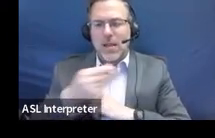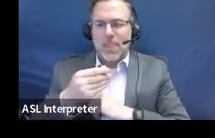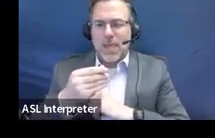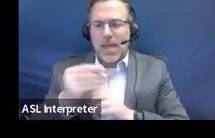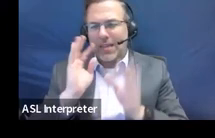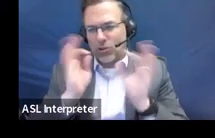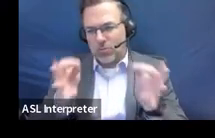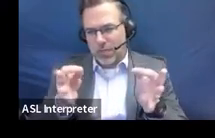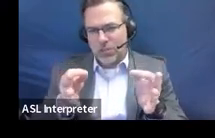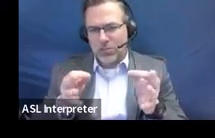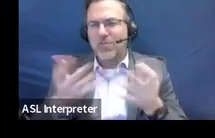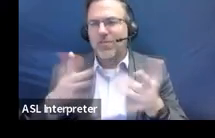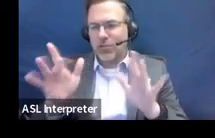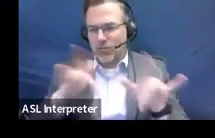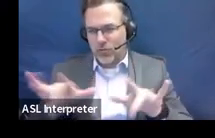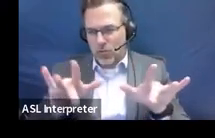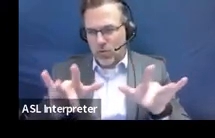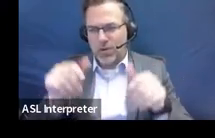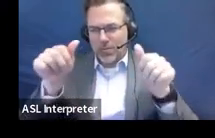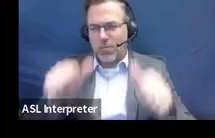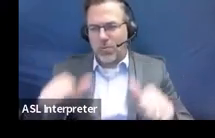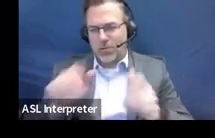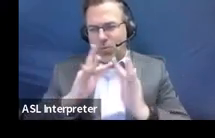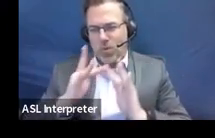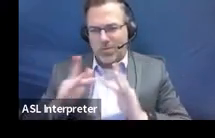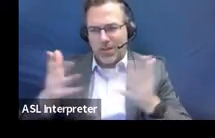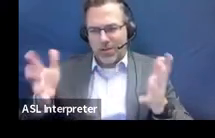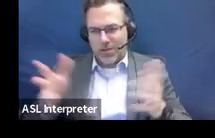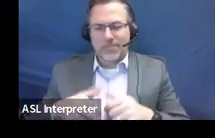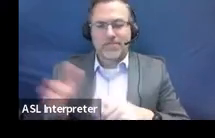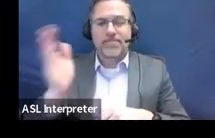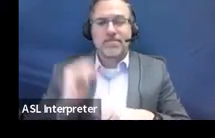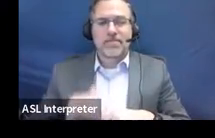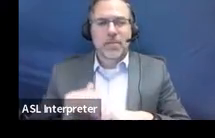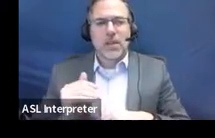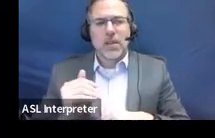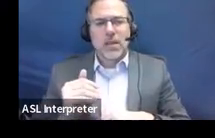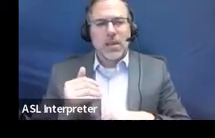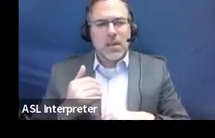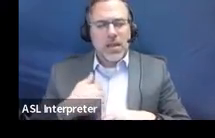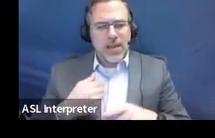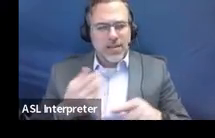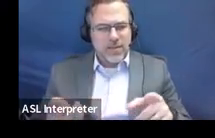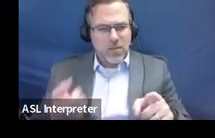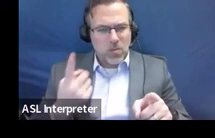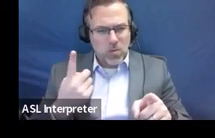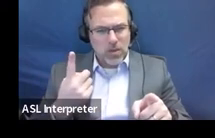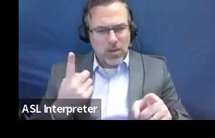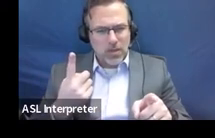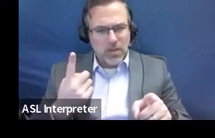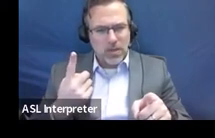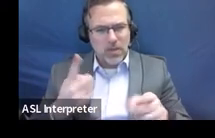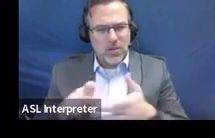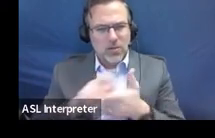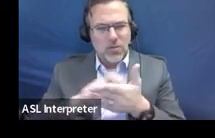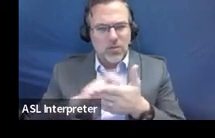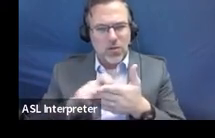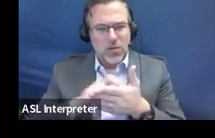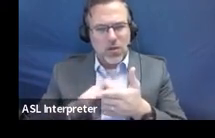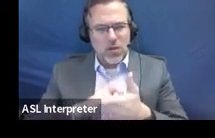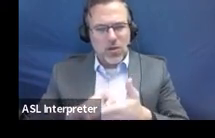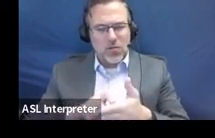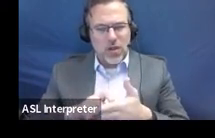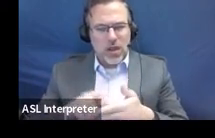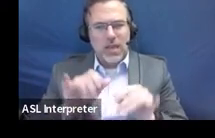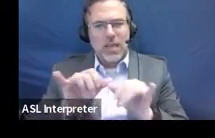which is recorded and on our website. Then we have a couple note. We have one, our writing measurable functional goals